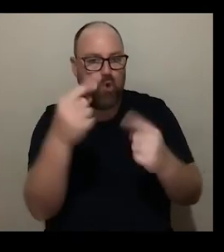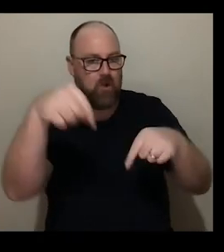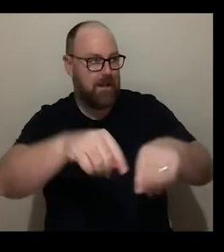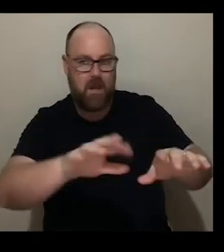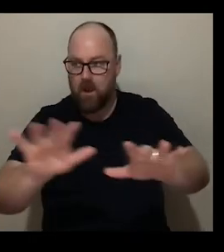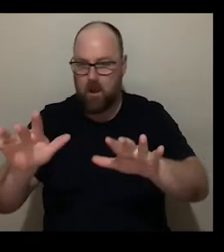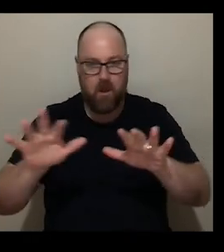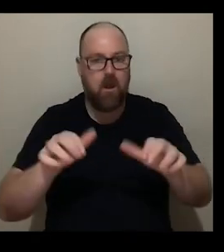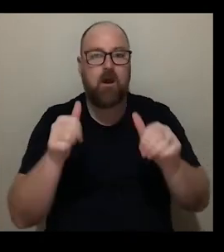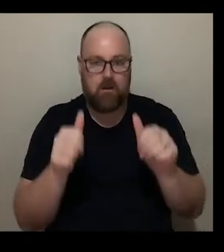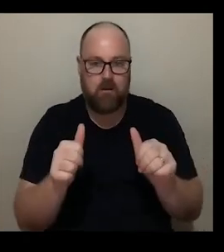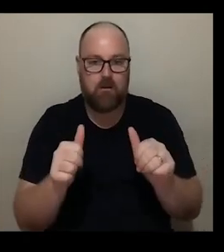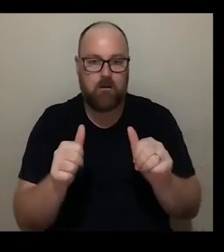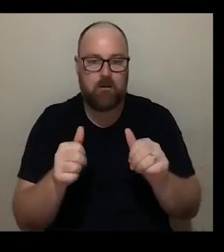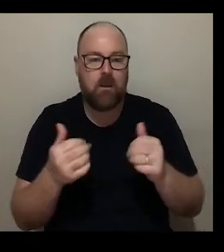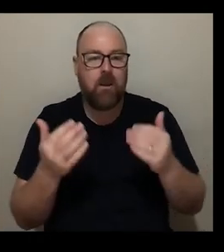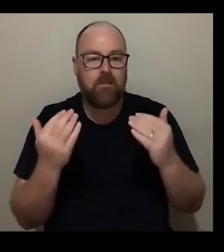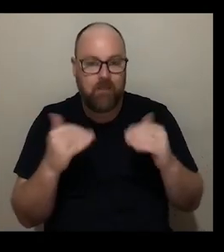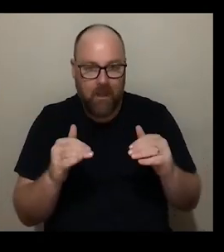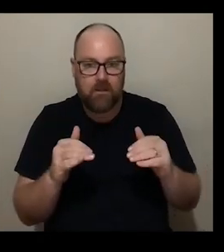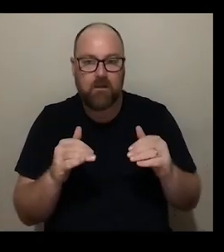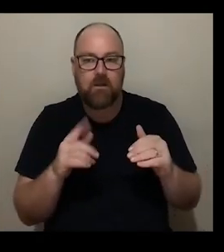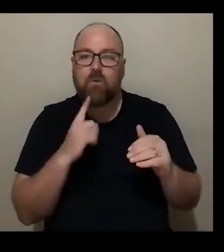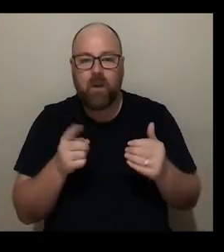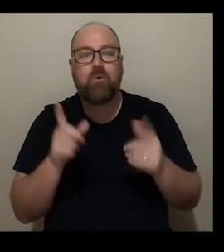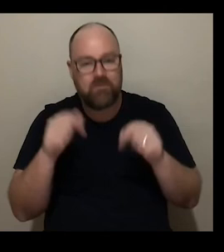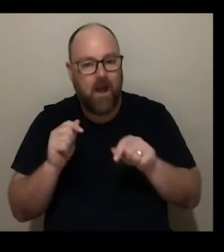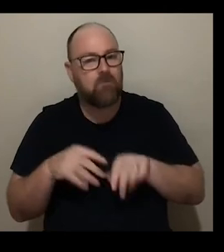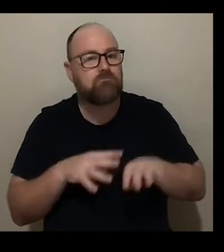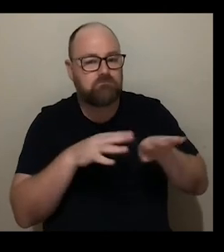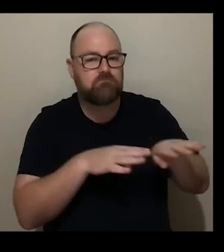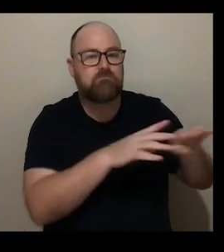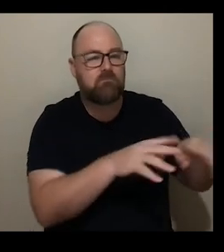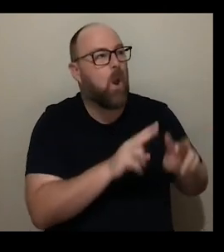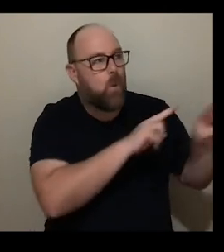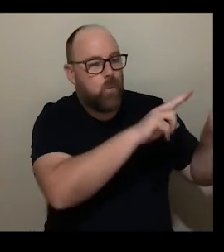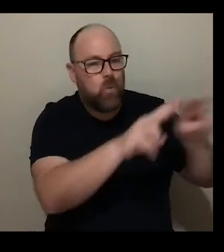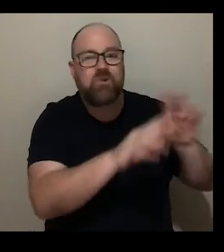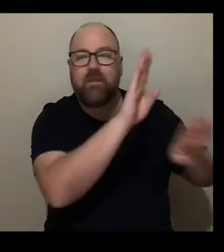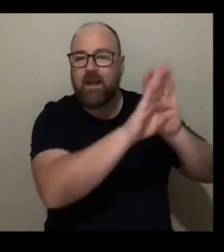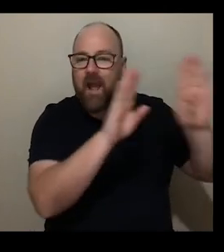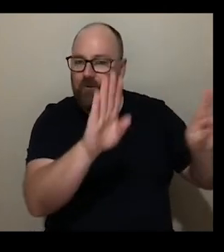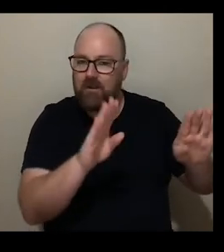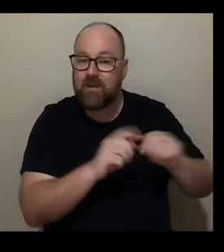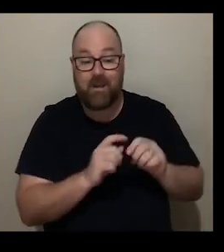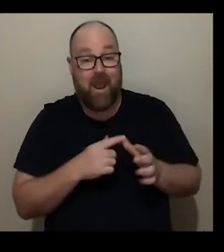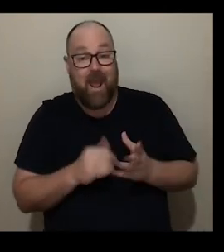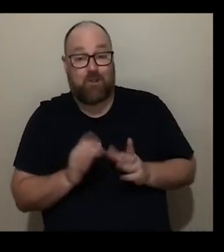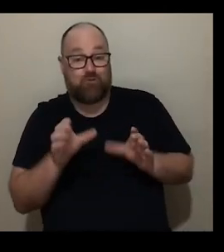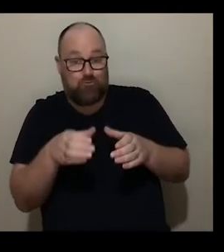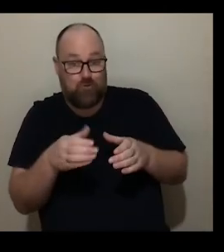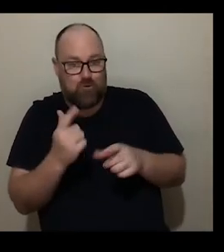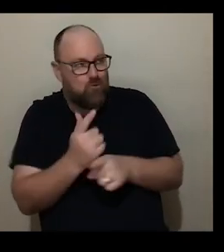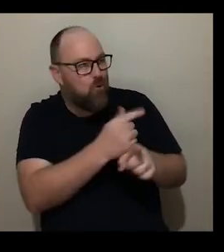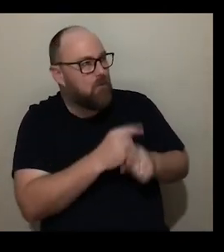and then we'll move on to the galleries for a period of time spent discussing as a group of people